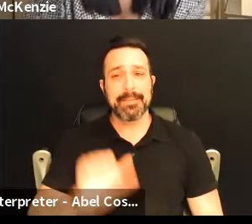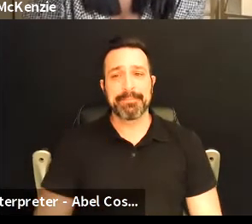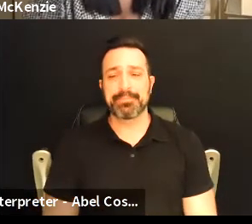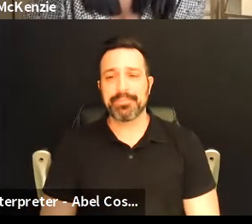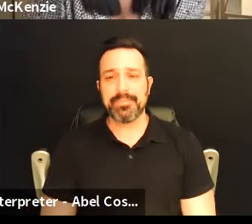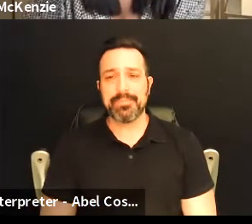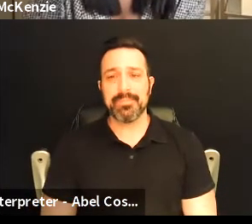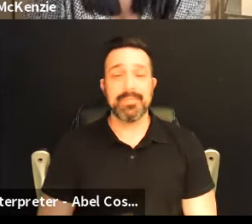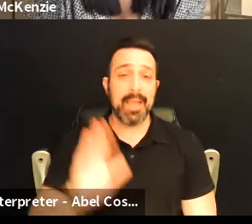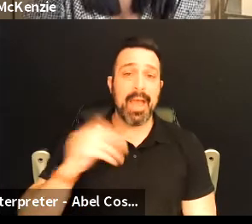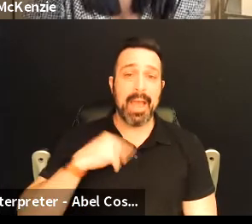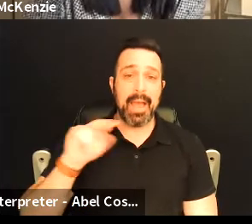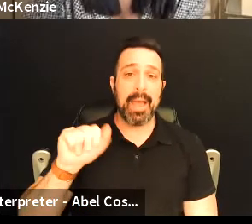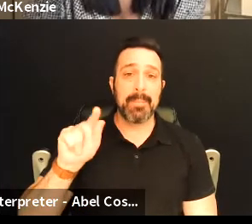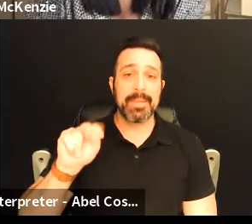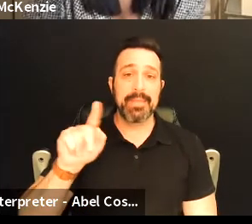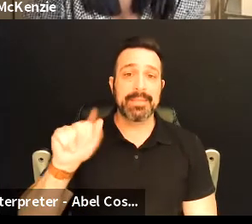hi I'm Nathan Zonga